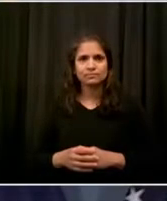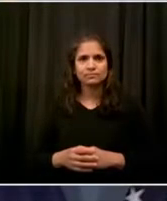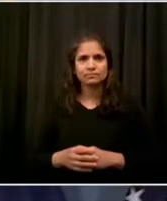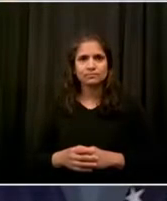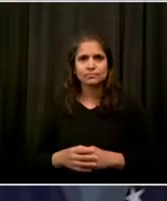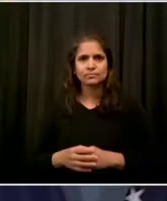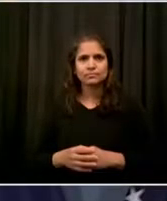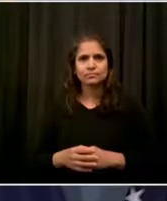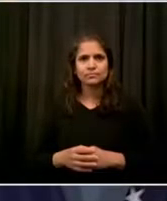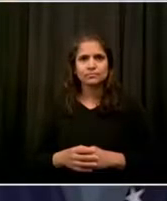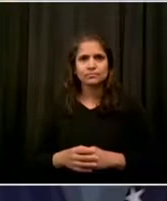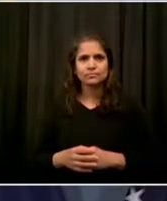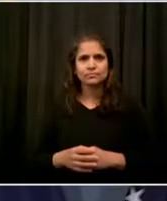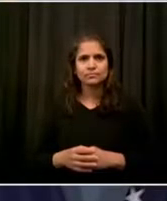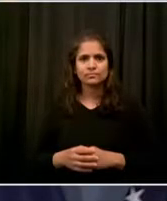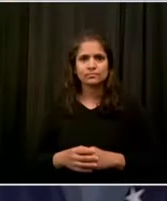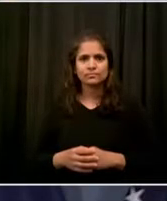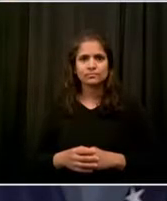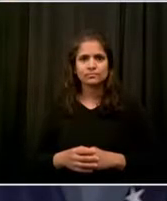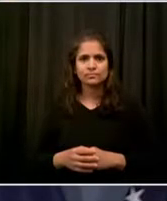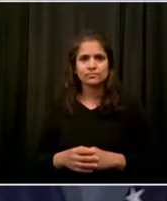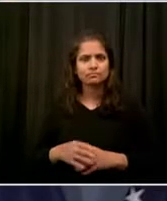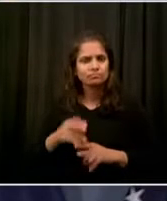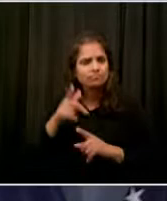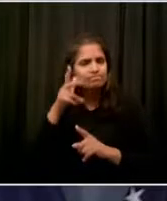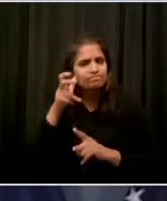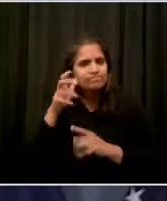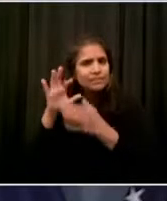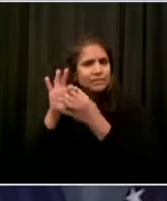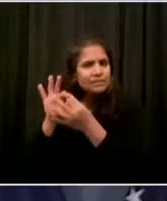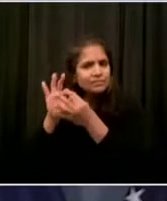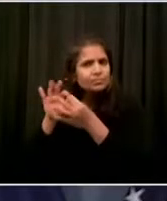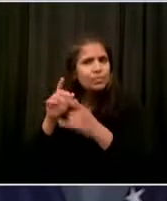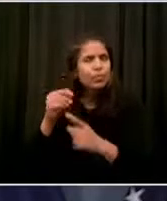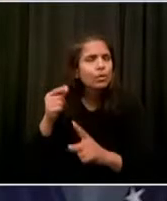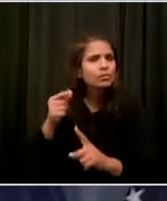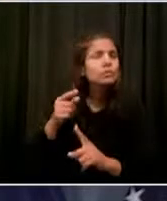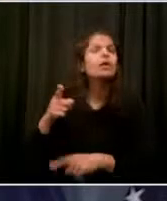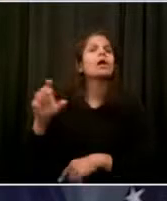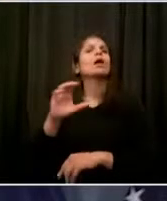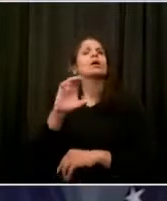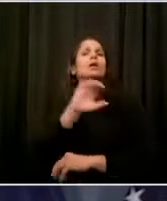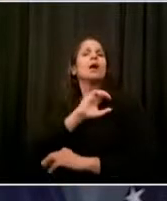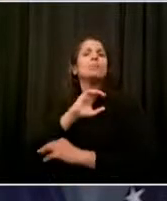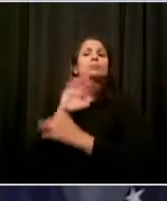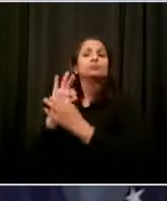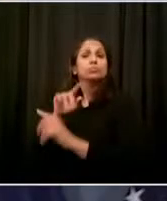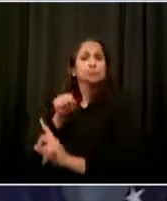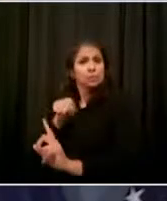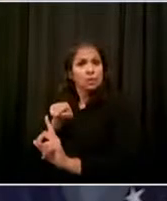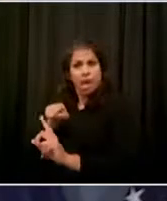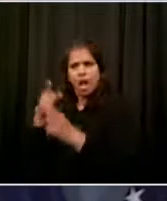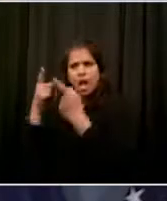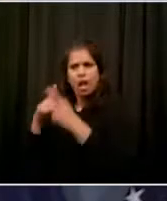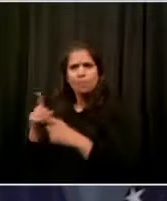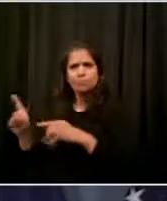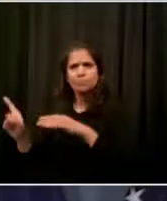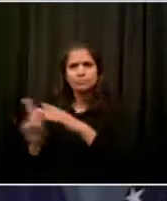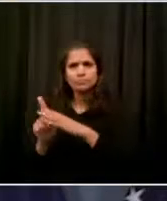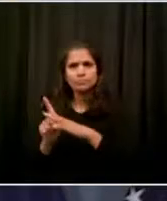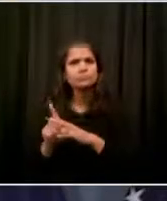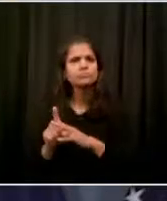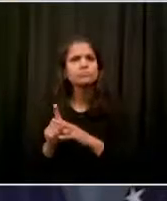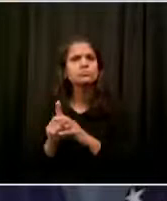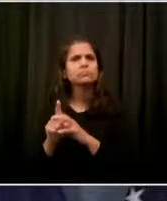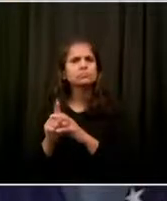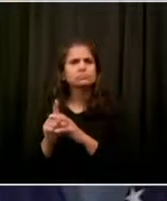PD about this yesterday, we were told the cops were enforcing curfew despite the fact that your own office said legal observers